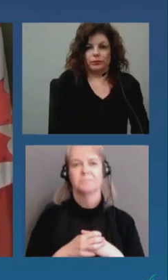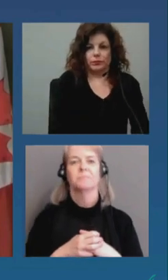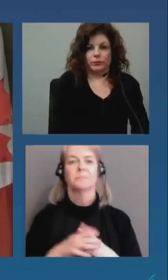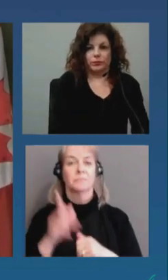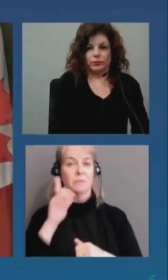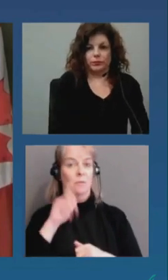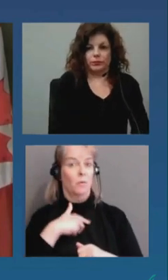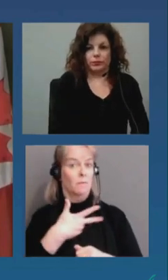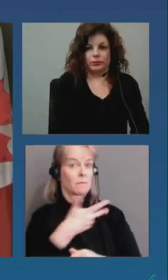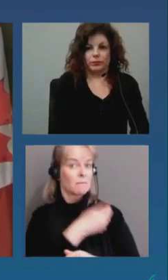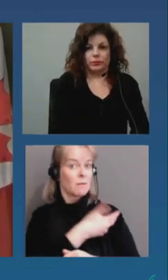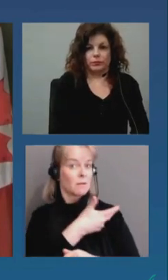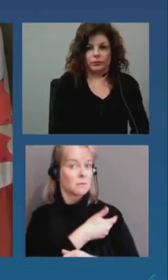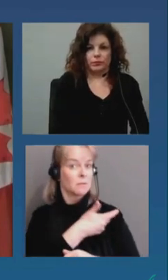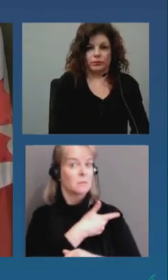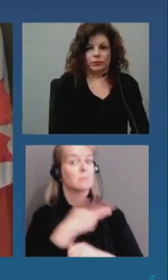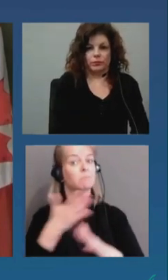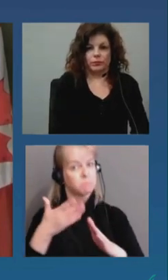make progress